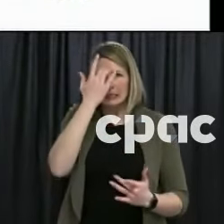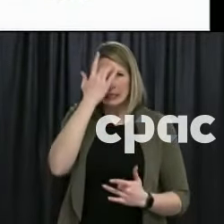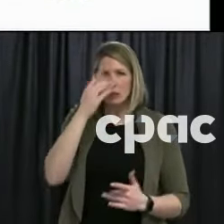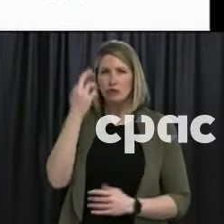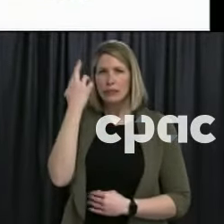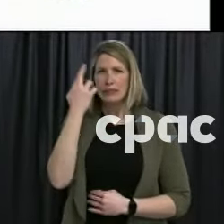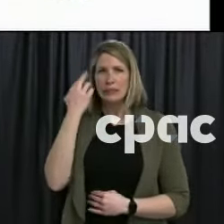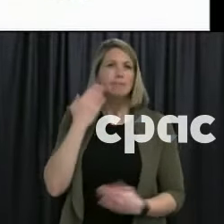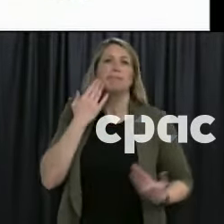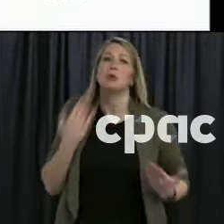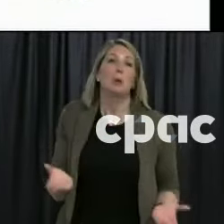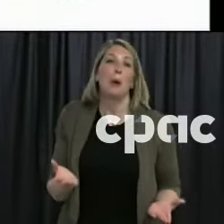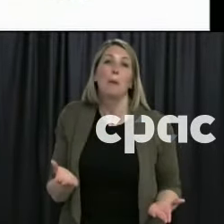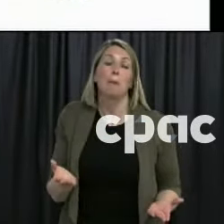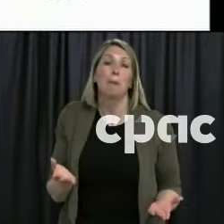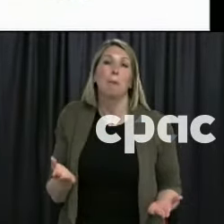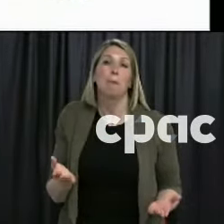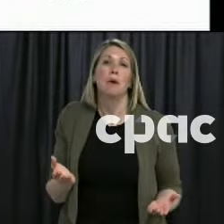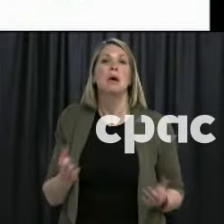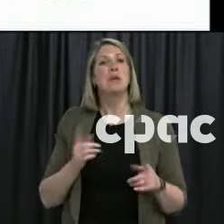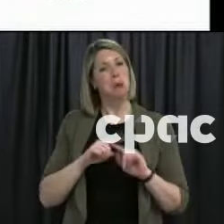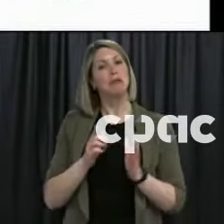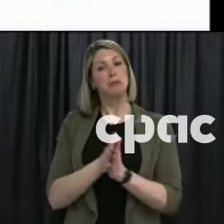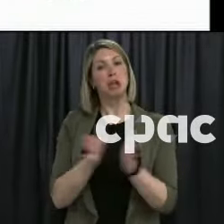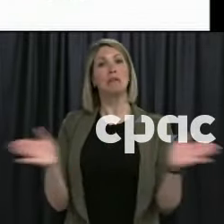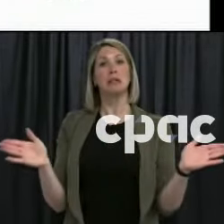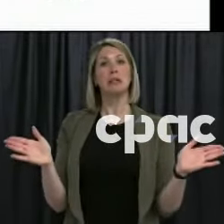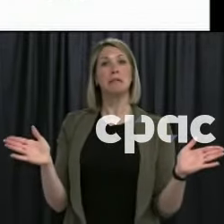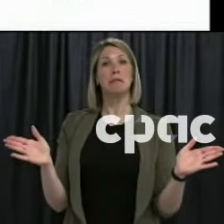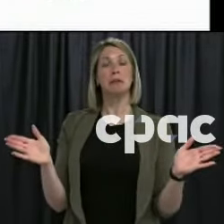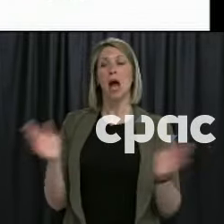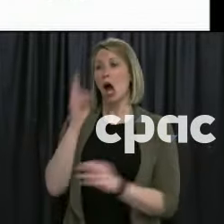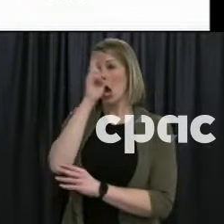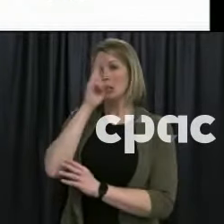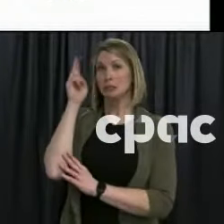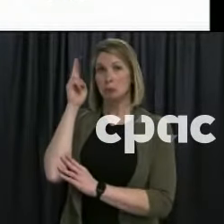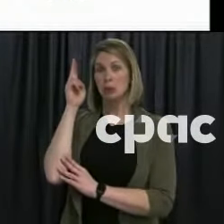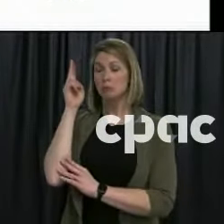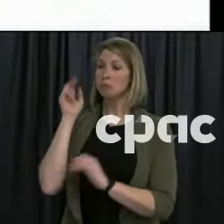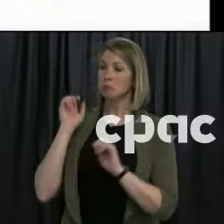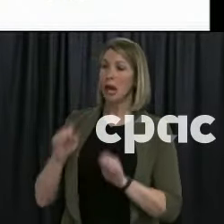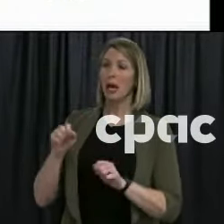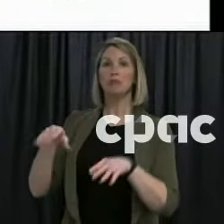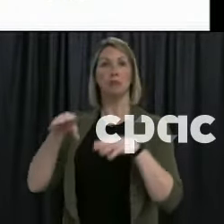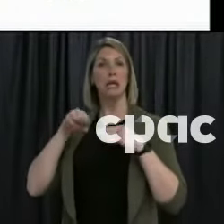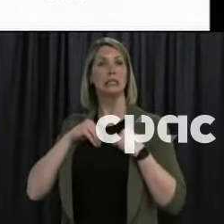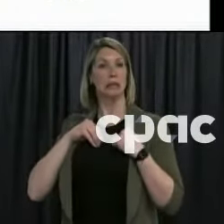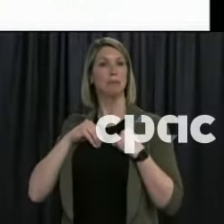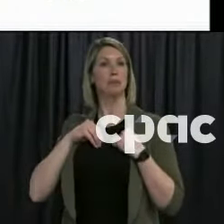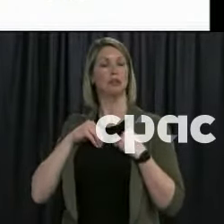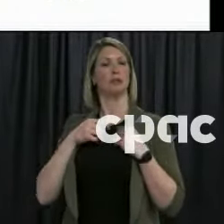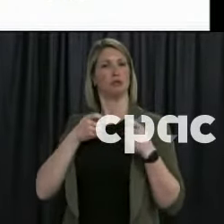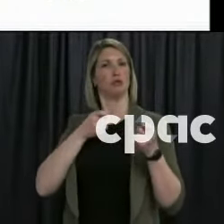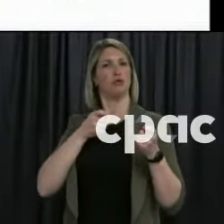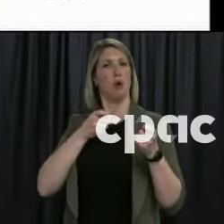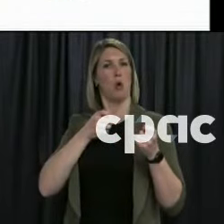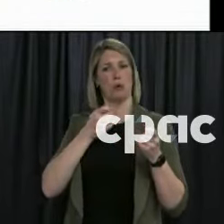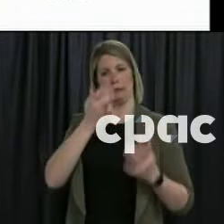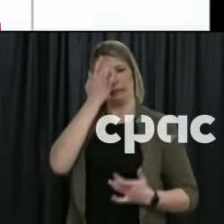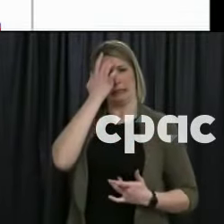-COVID deaths, and it's a reflection that overall our health system was able to tolerate this pandemic quite well.